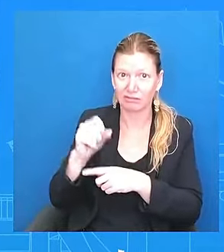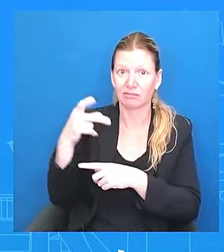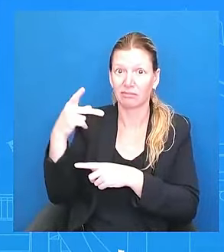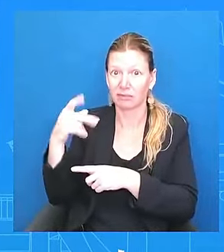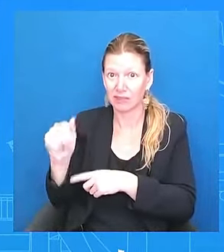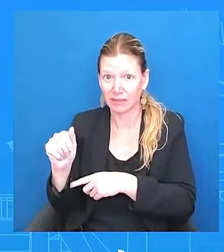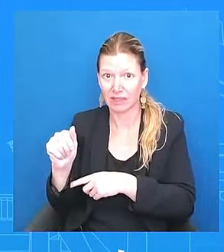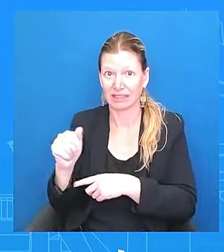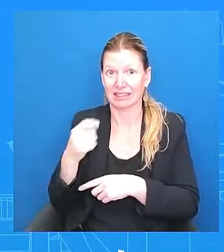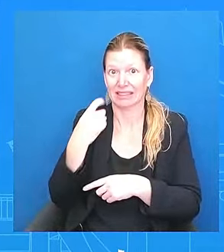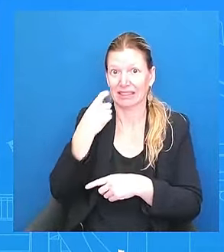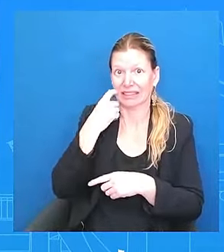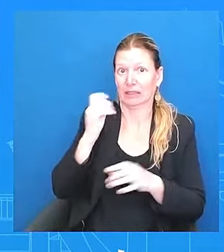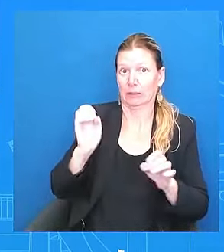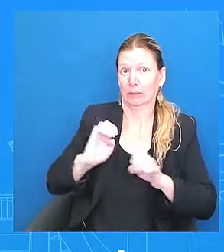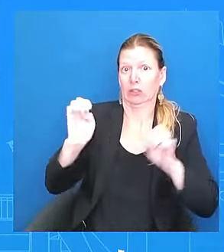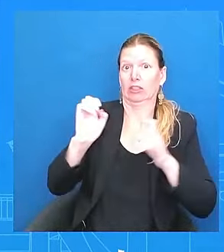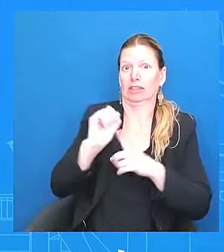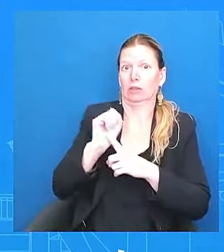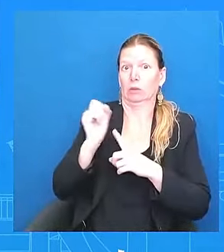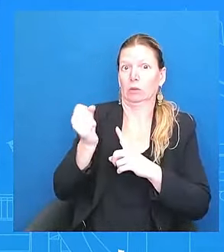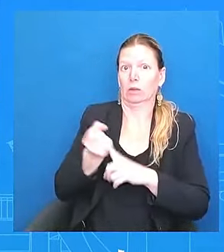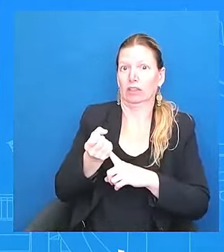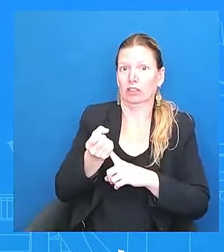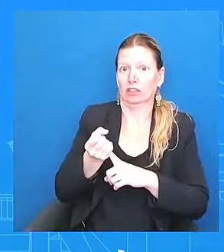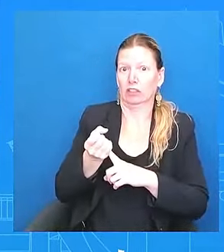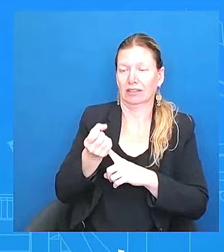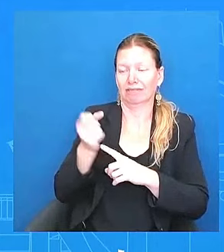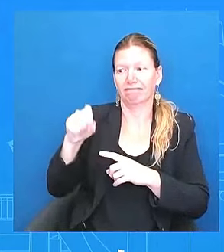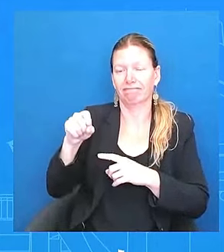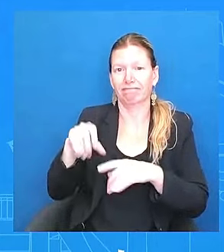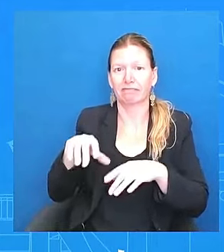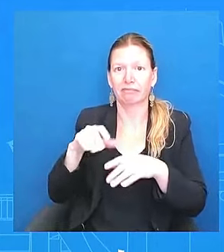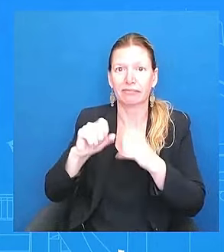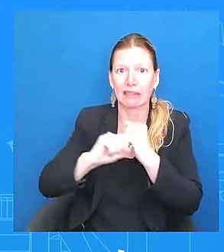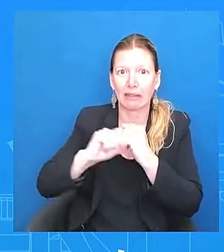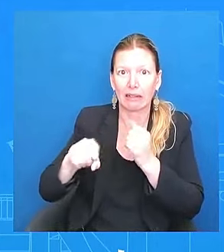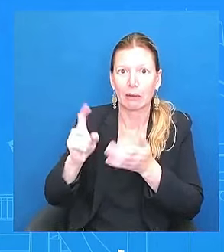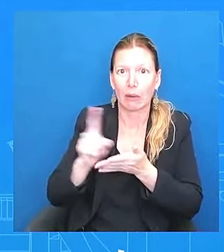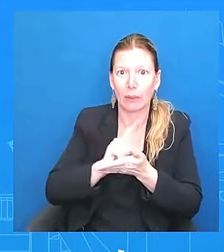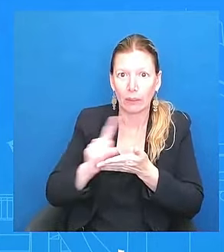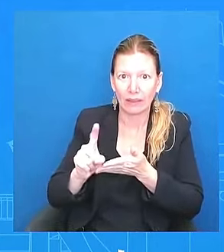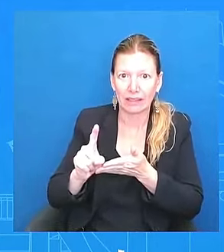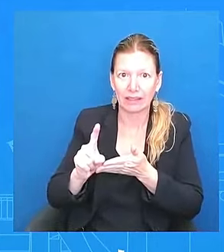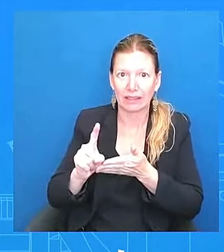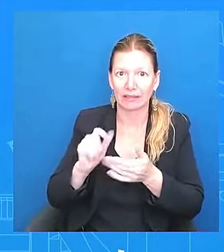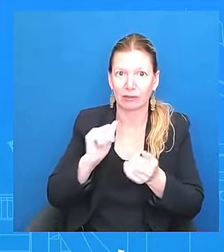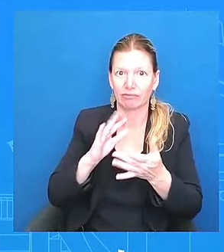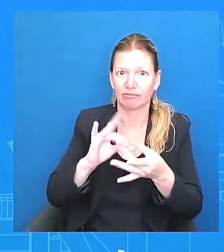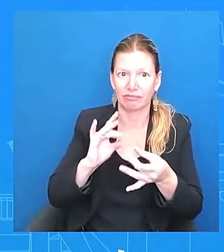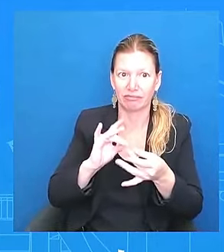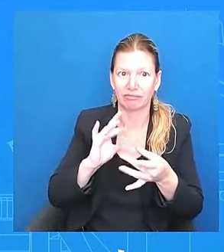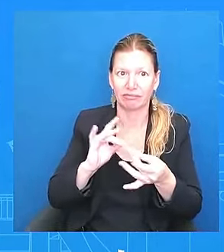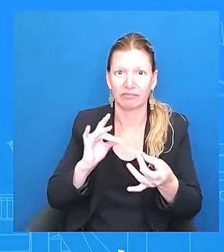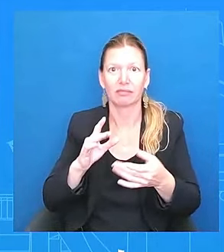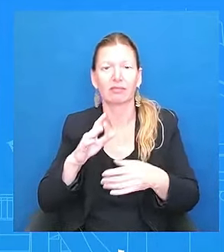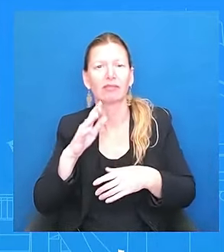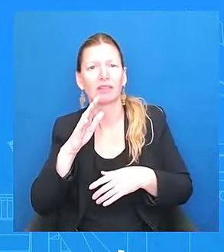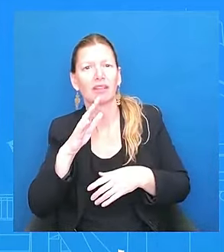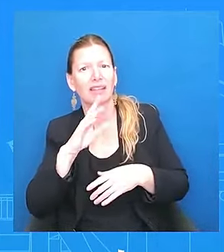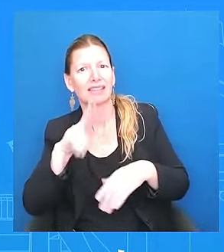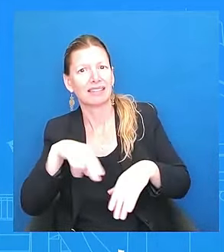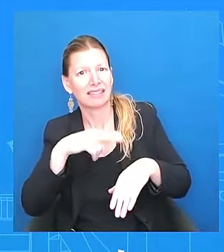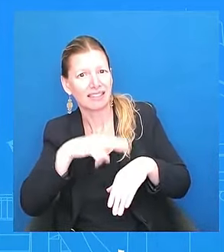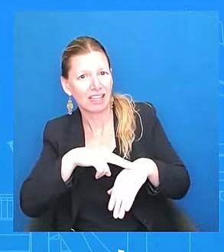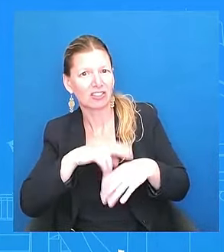happening, he wants to get in front of the cameras and speak to it. In this case, there seems to be multiple days. Matt, would disagree with you.